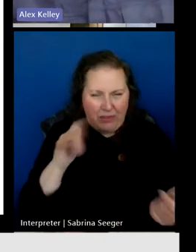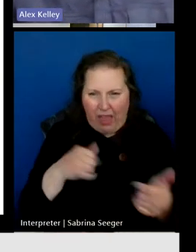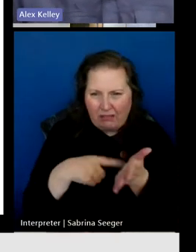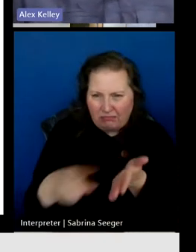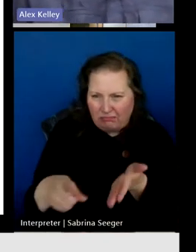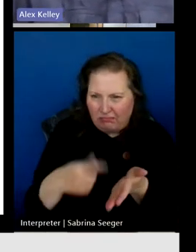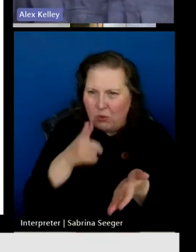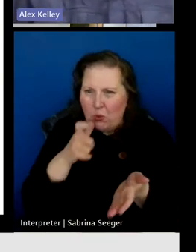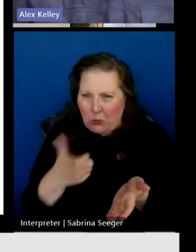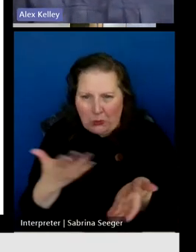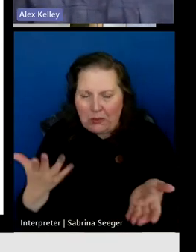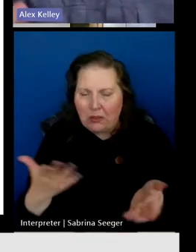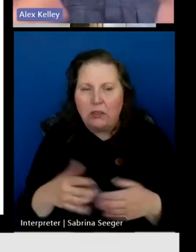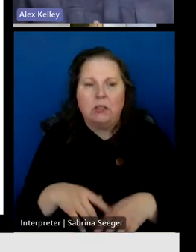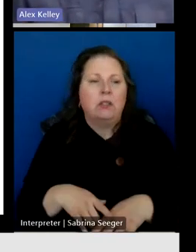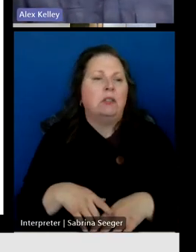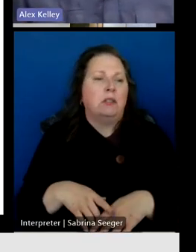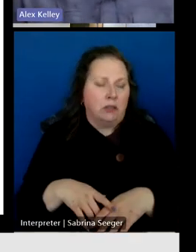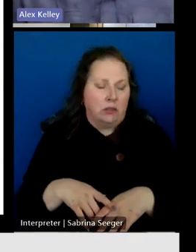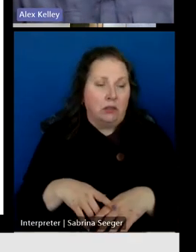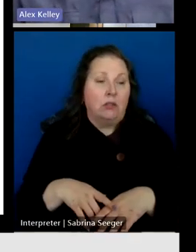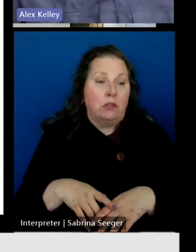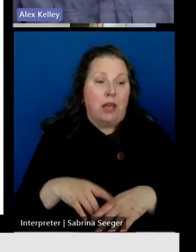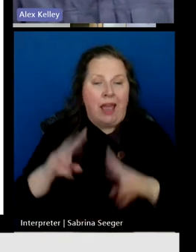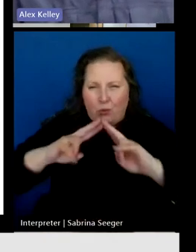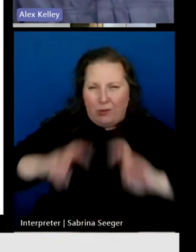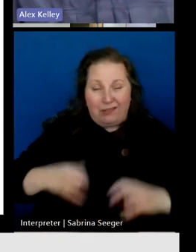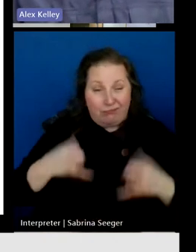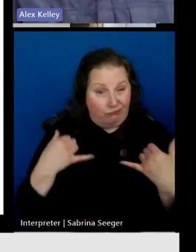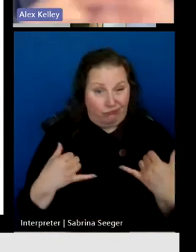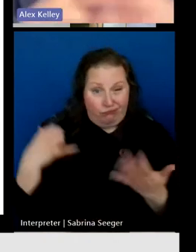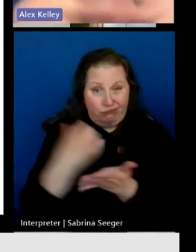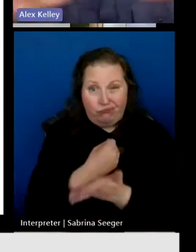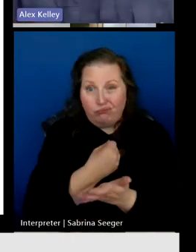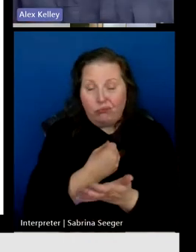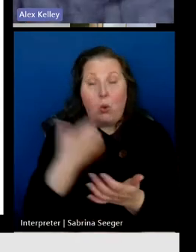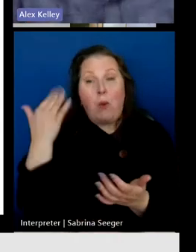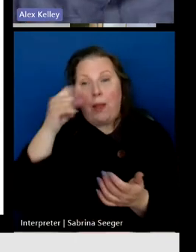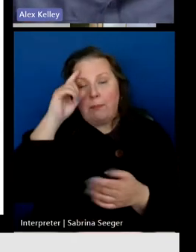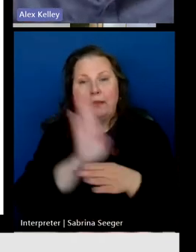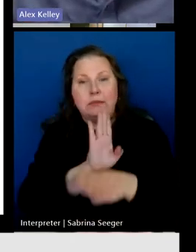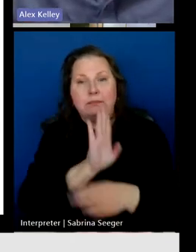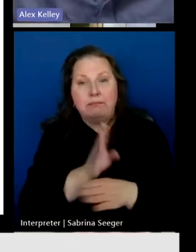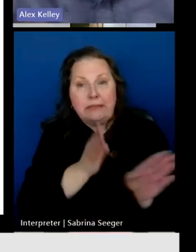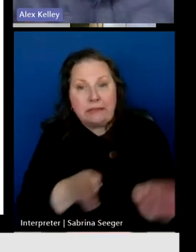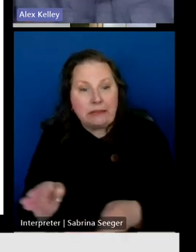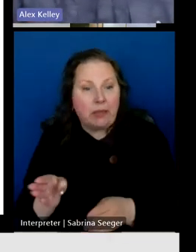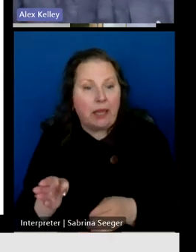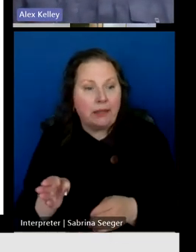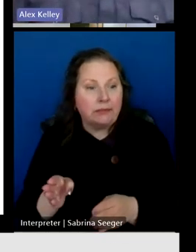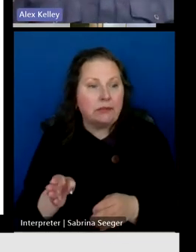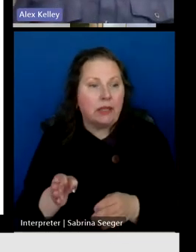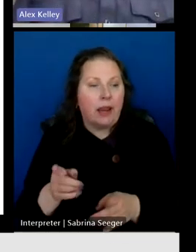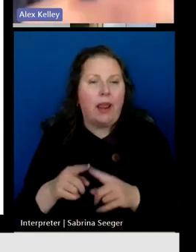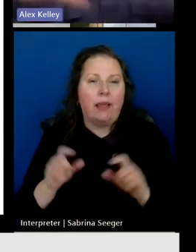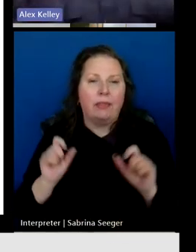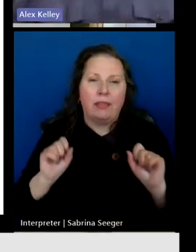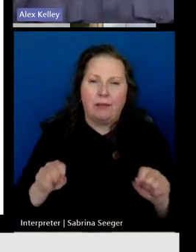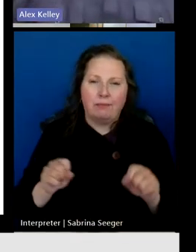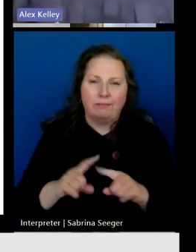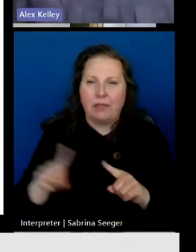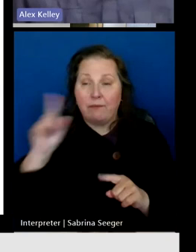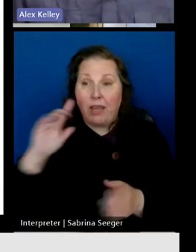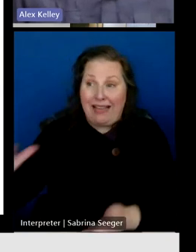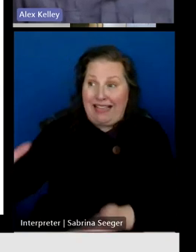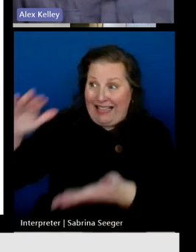that information is important to be looking at now because the business plans and the viability of entities receiving grant